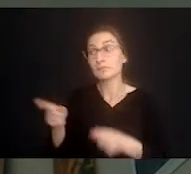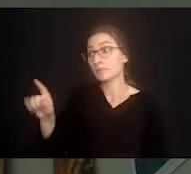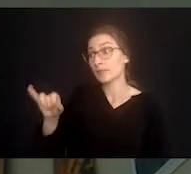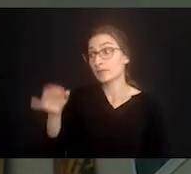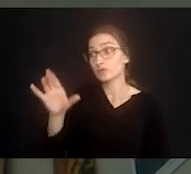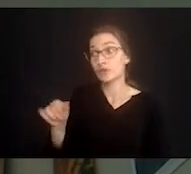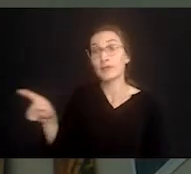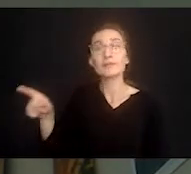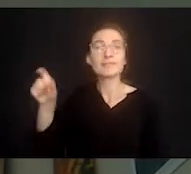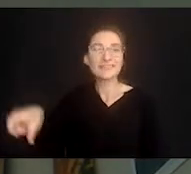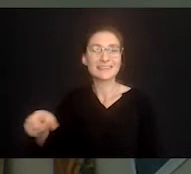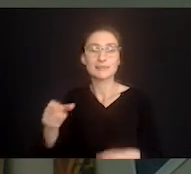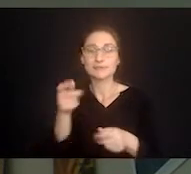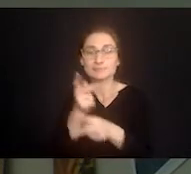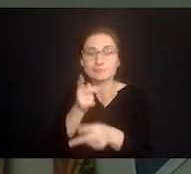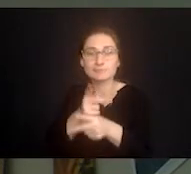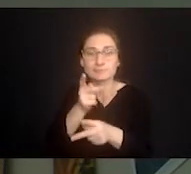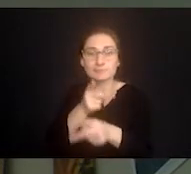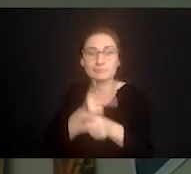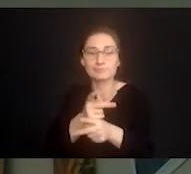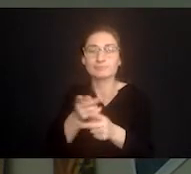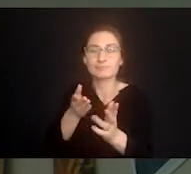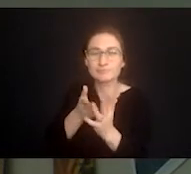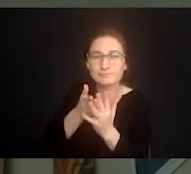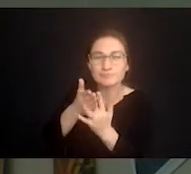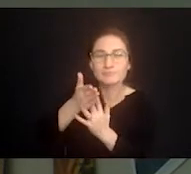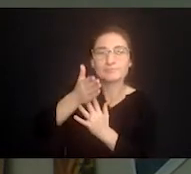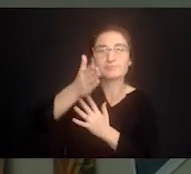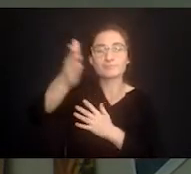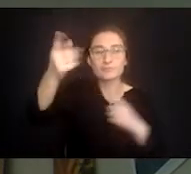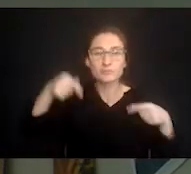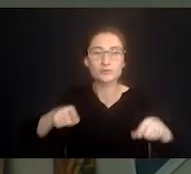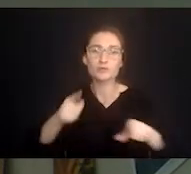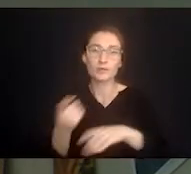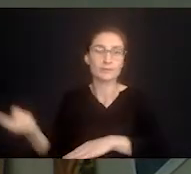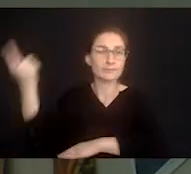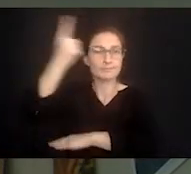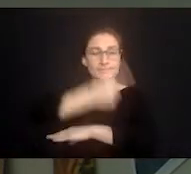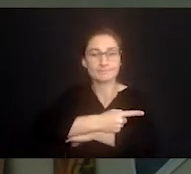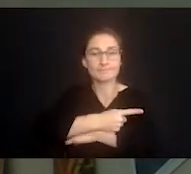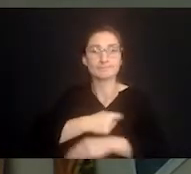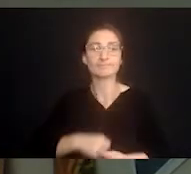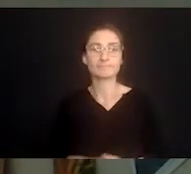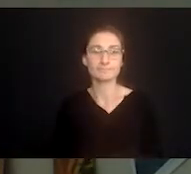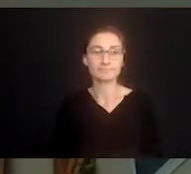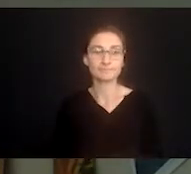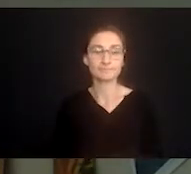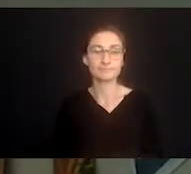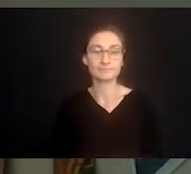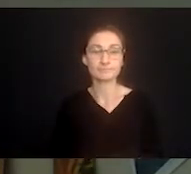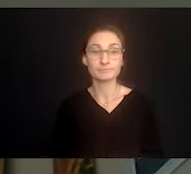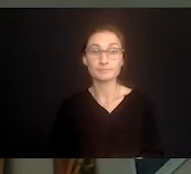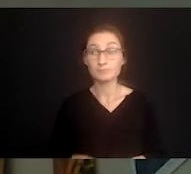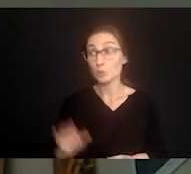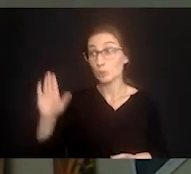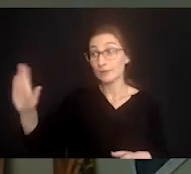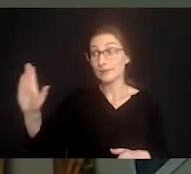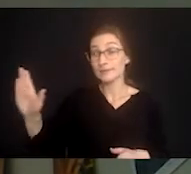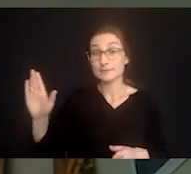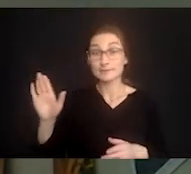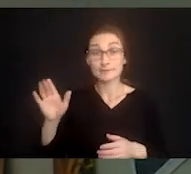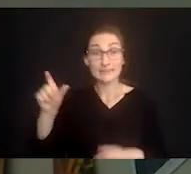he needs care on a regular basis now throughout the day that he didn't need in the past or at least he needs my help to do things